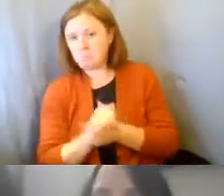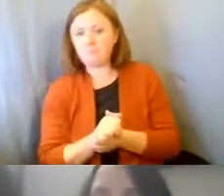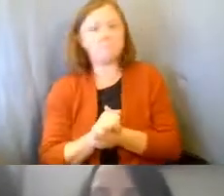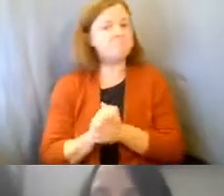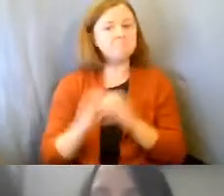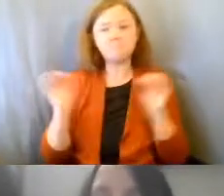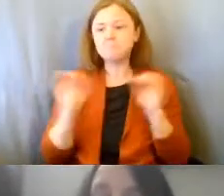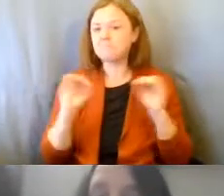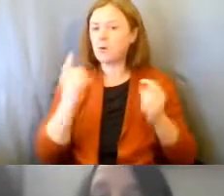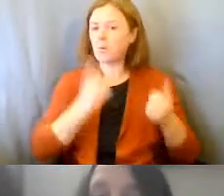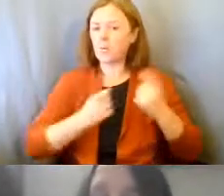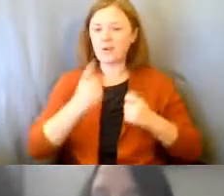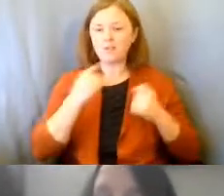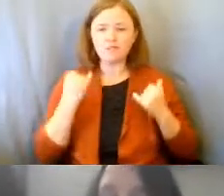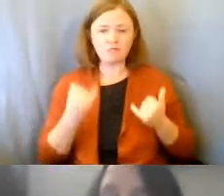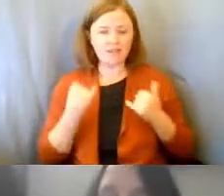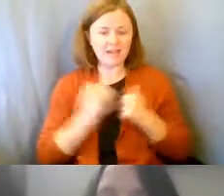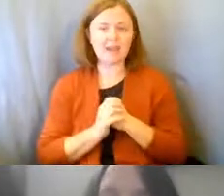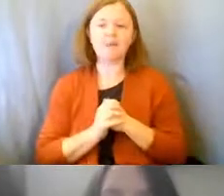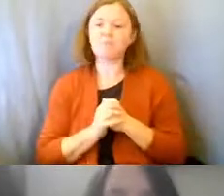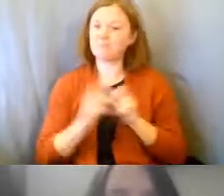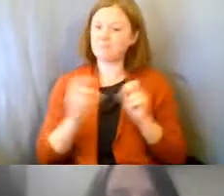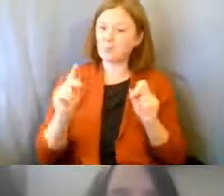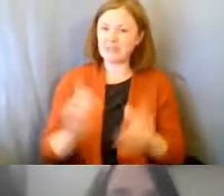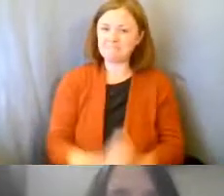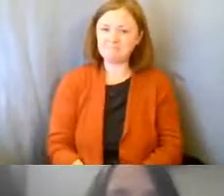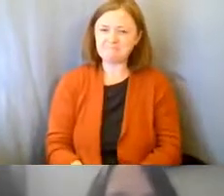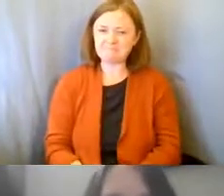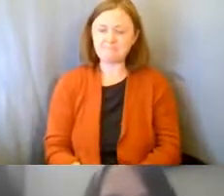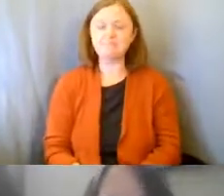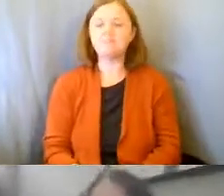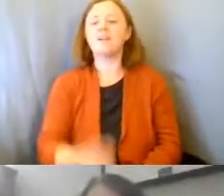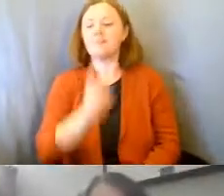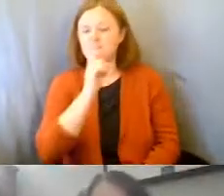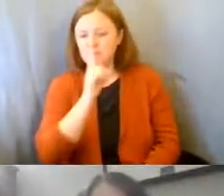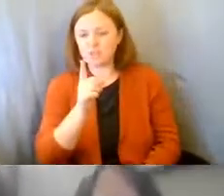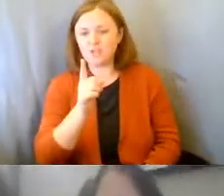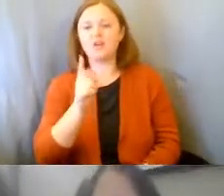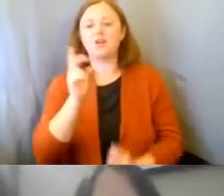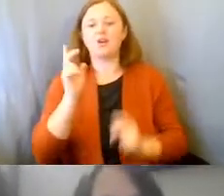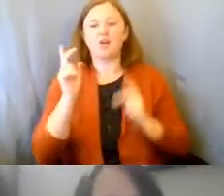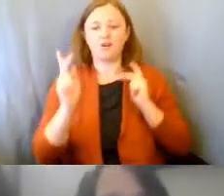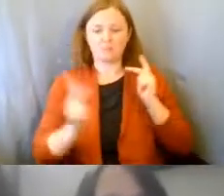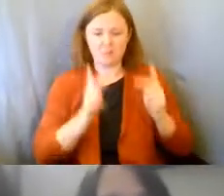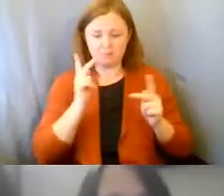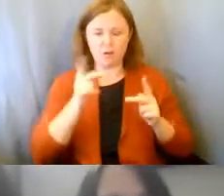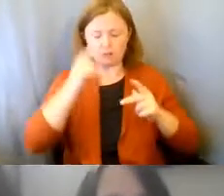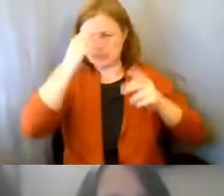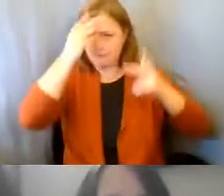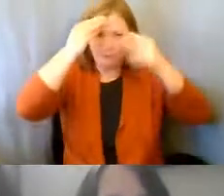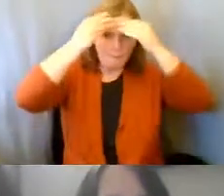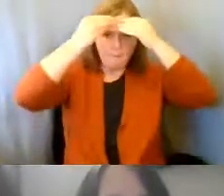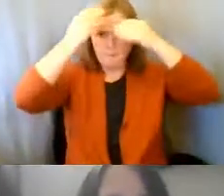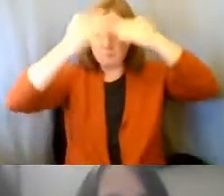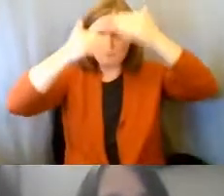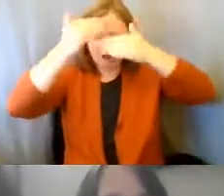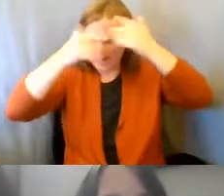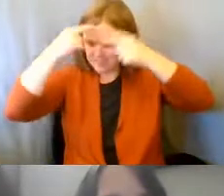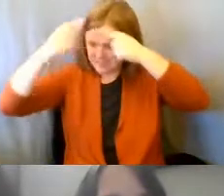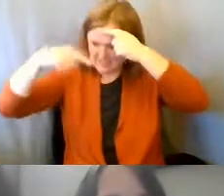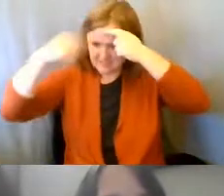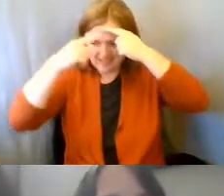No questions right now. Okay. I'm sure everyone is just processing the wonderful and